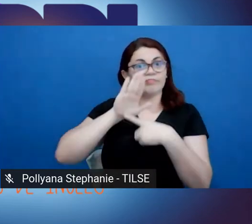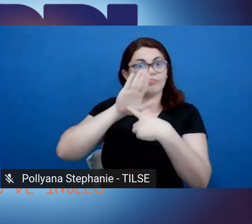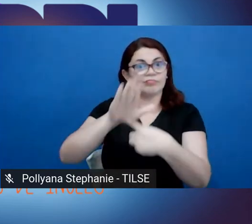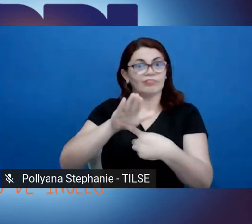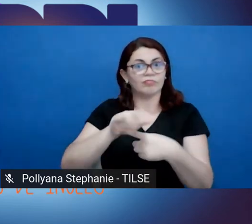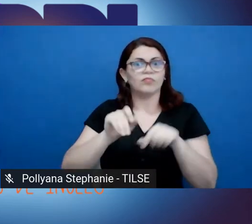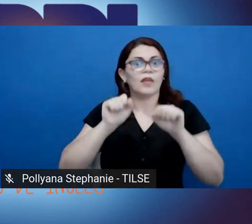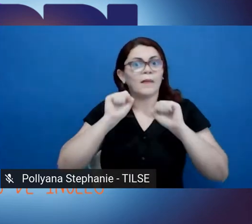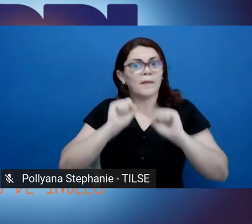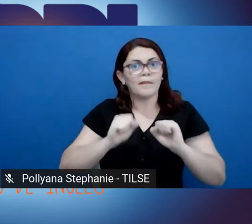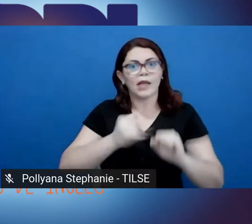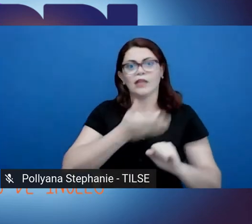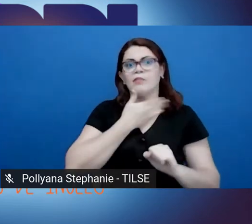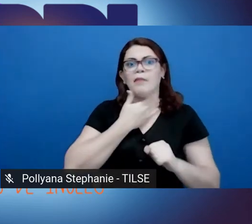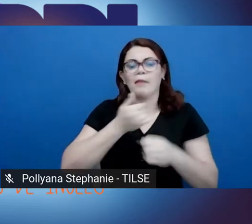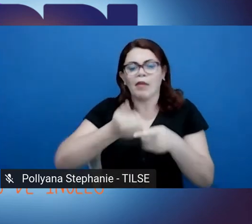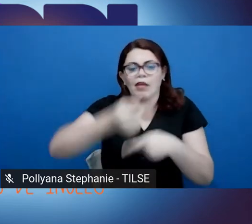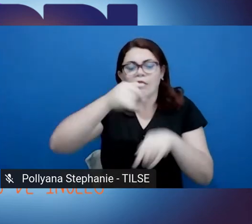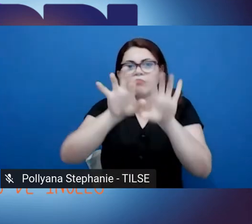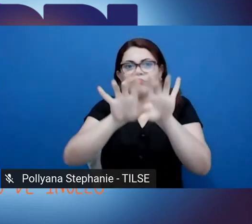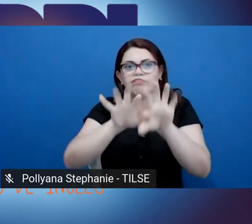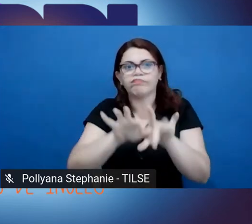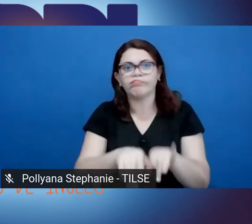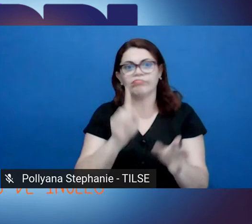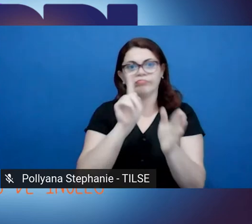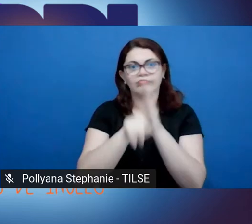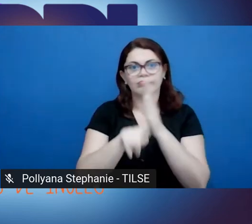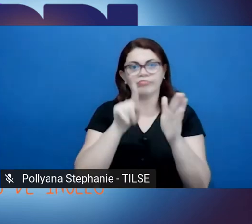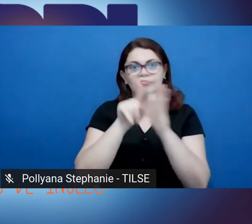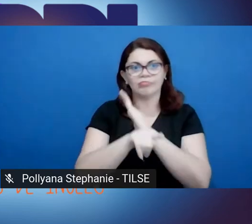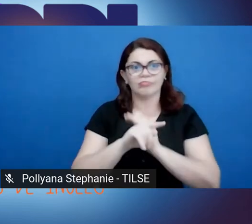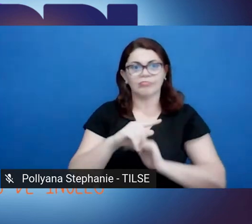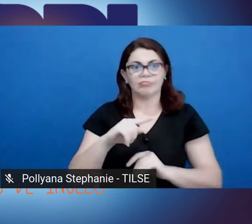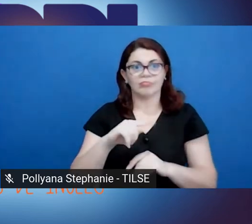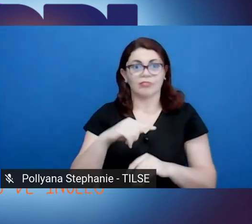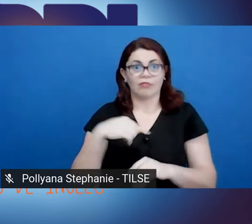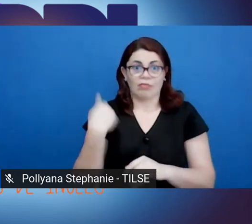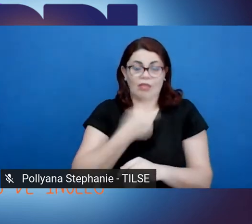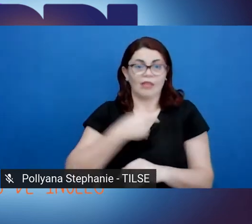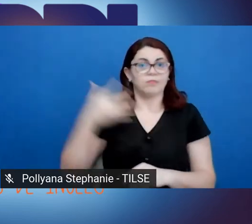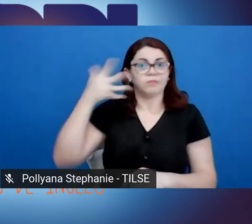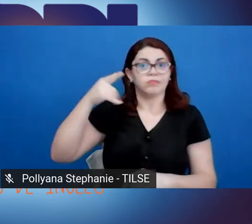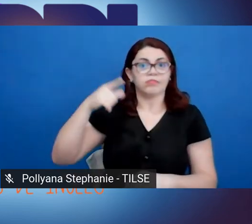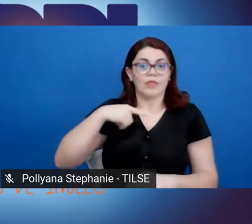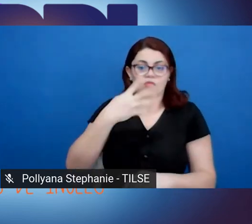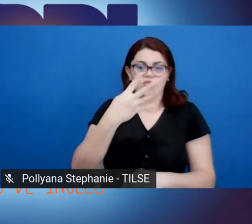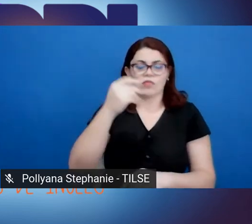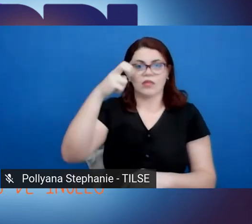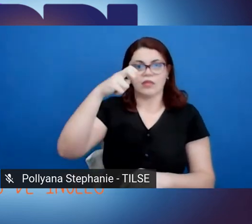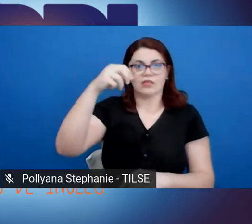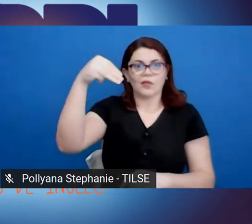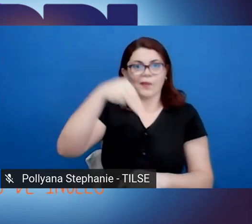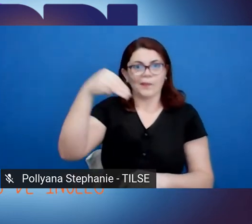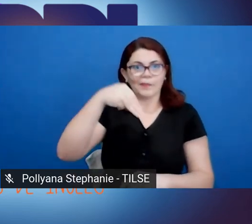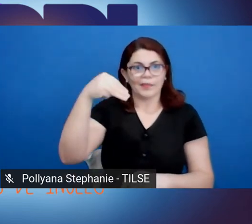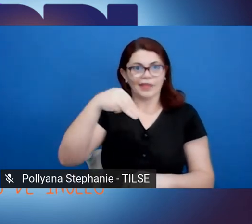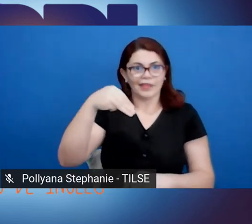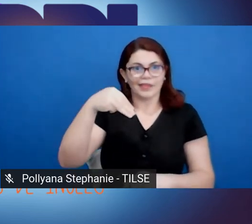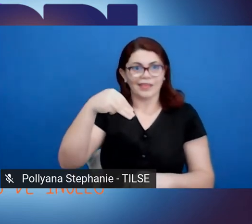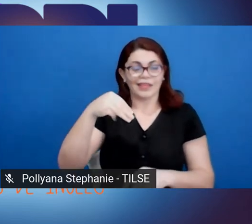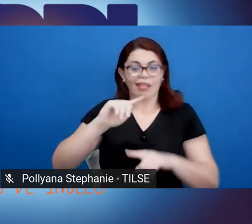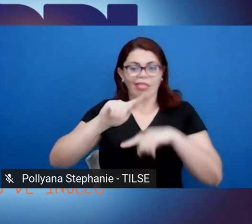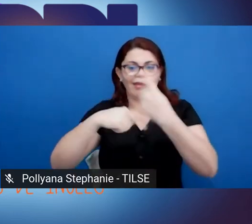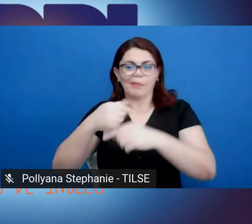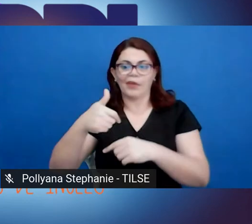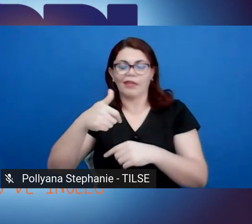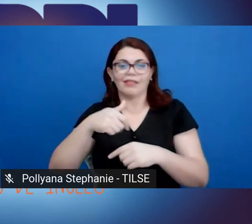questions in the chat. Our speaker has 45 minutes, and we'll have 15 minutes